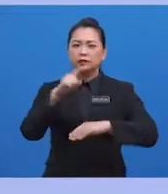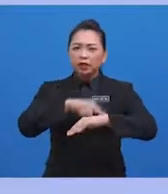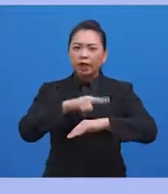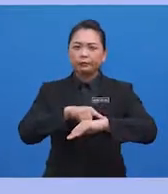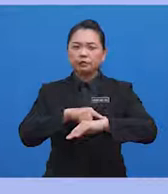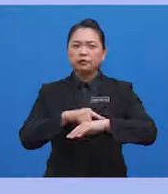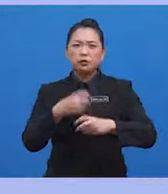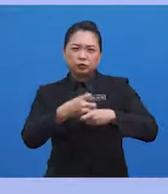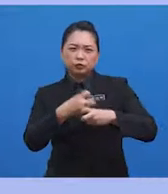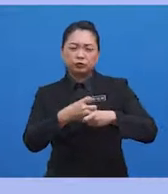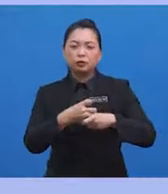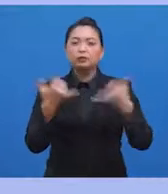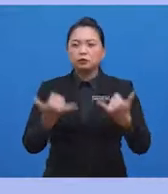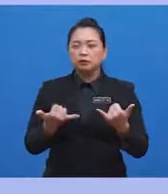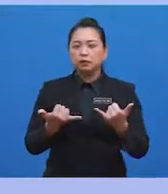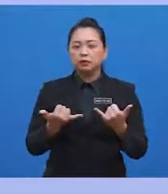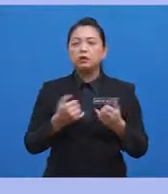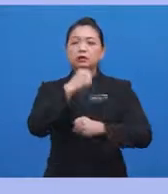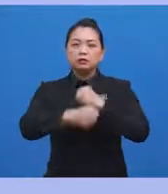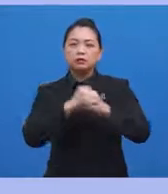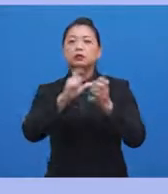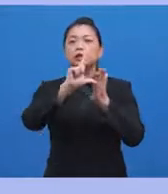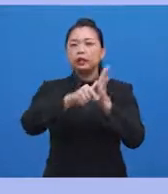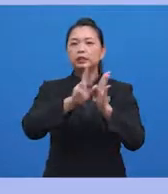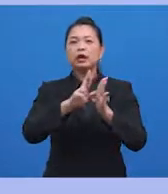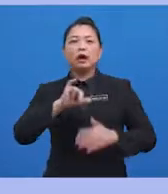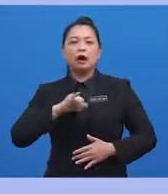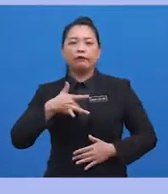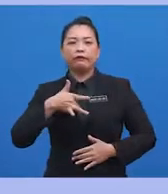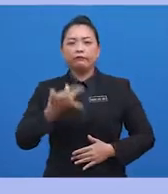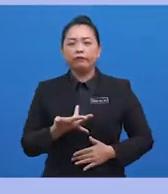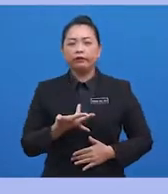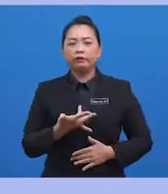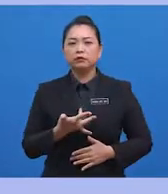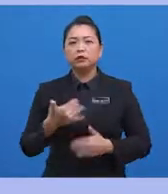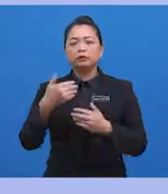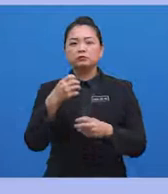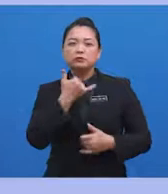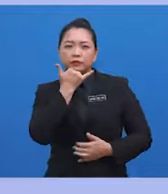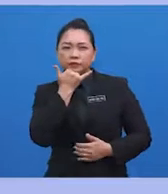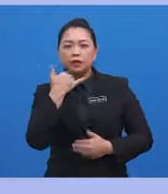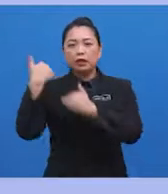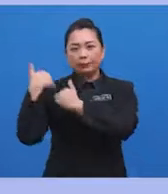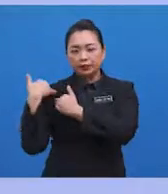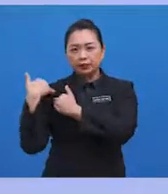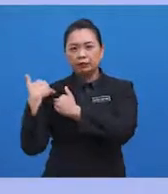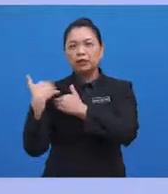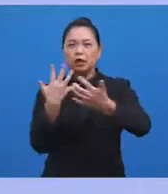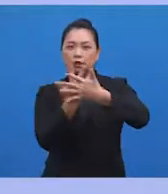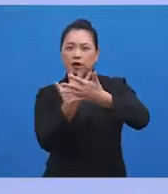stigmatised. Even today, years later, I fear retribution, liability, and even prosecution.